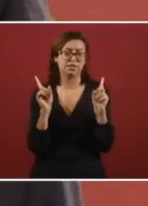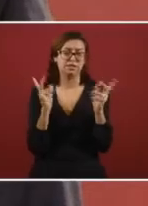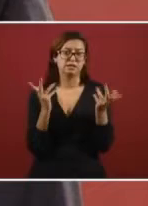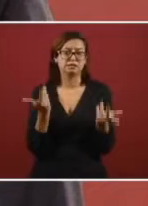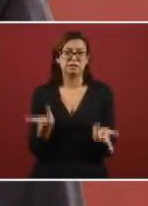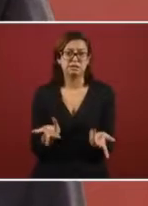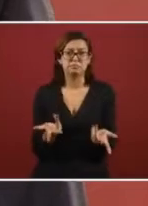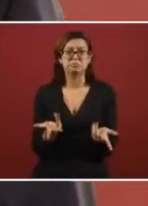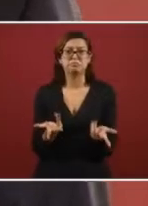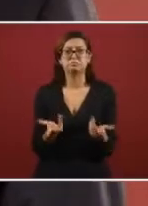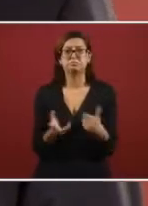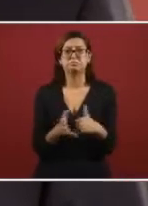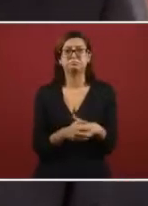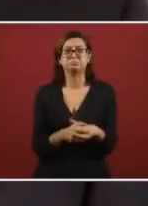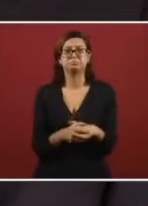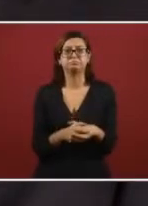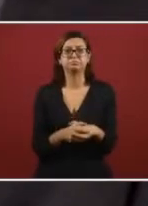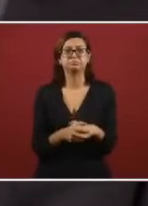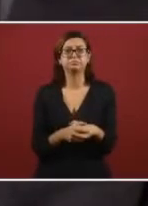In order to start,